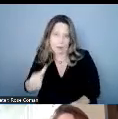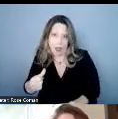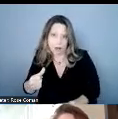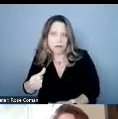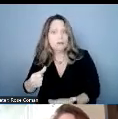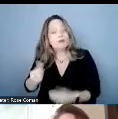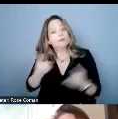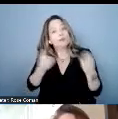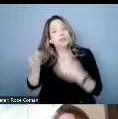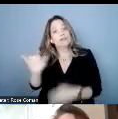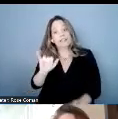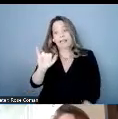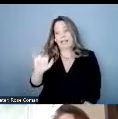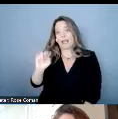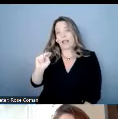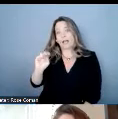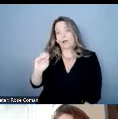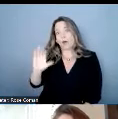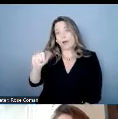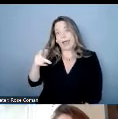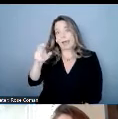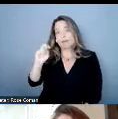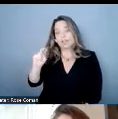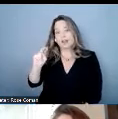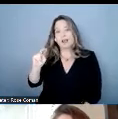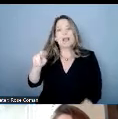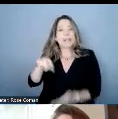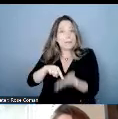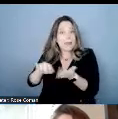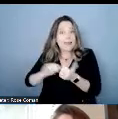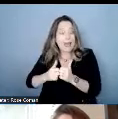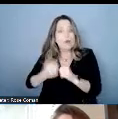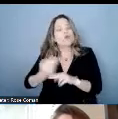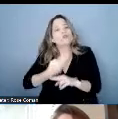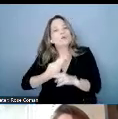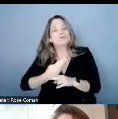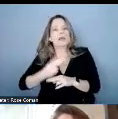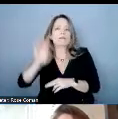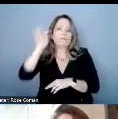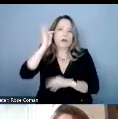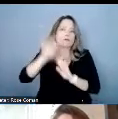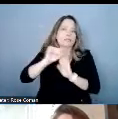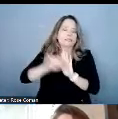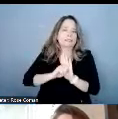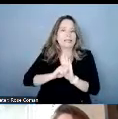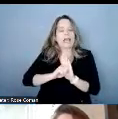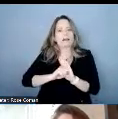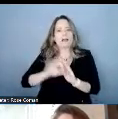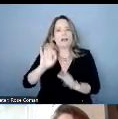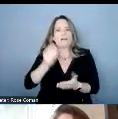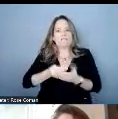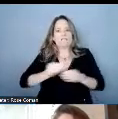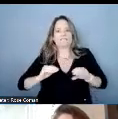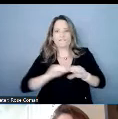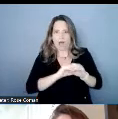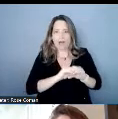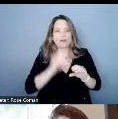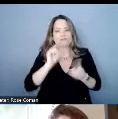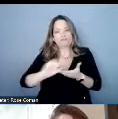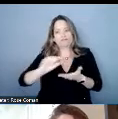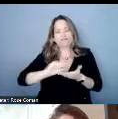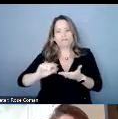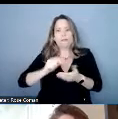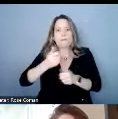for by the telecommunication relay services fund so companies like ours are regulated and paid by the minute for the services that we